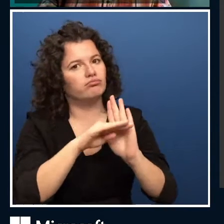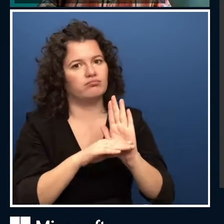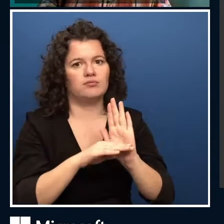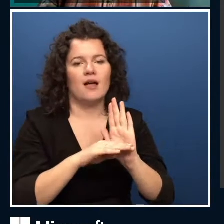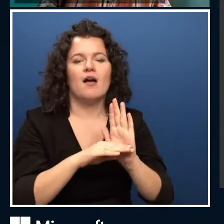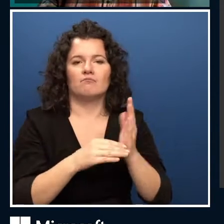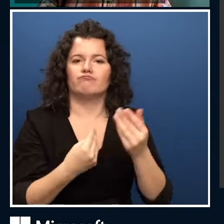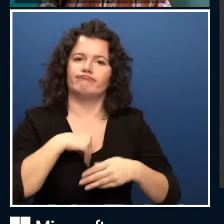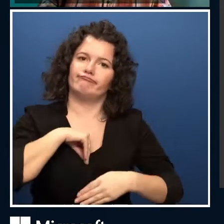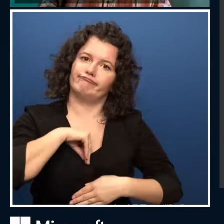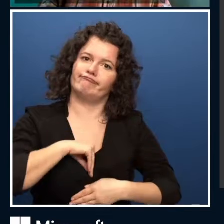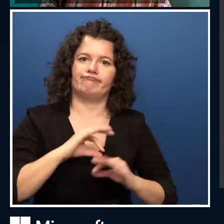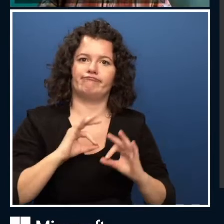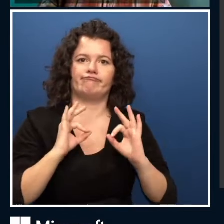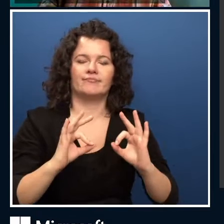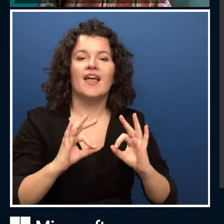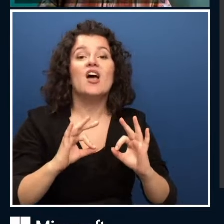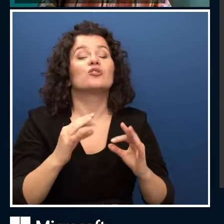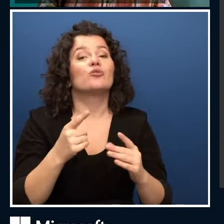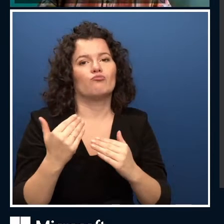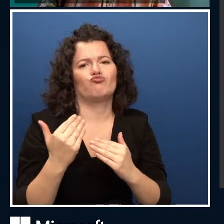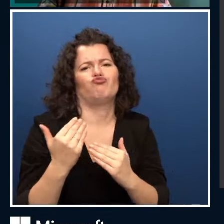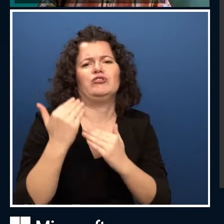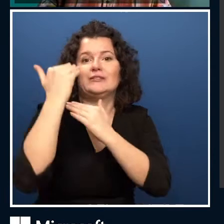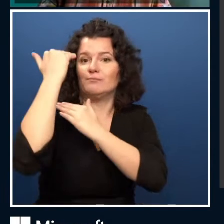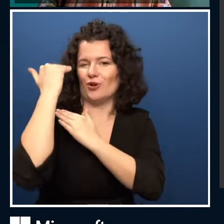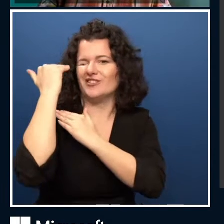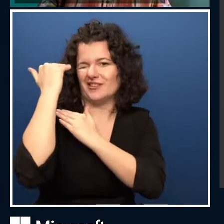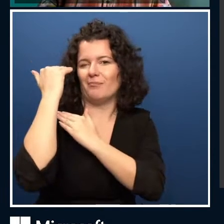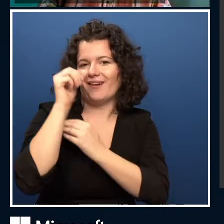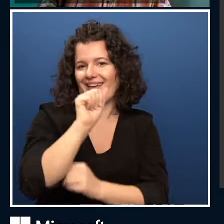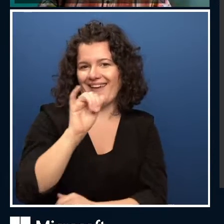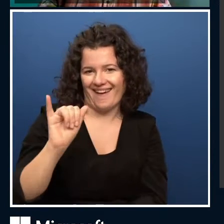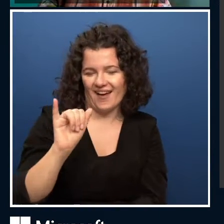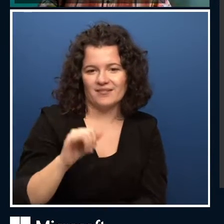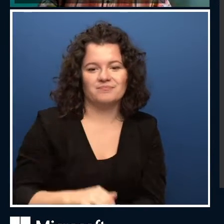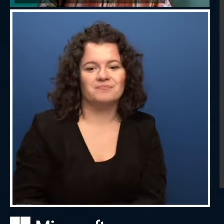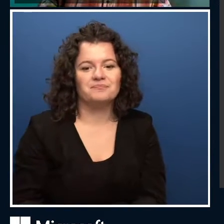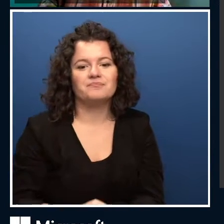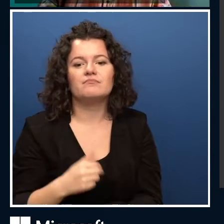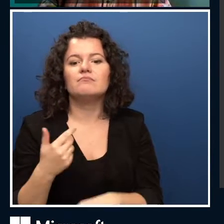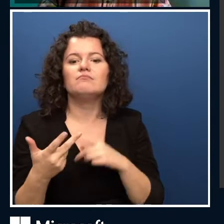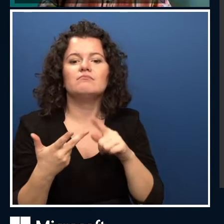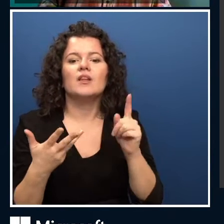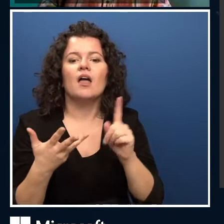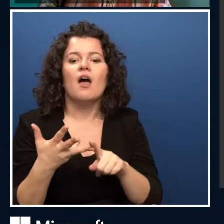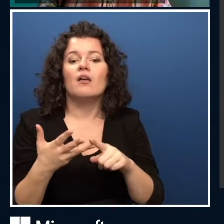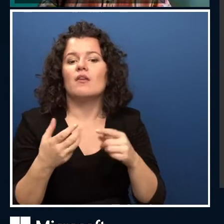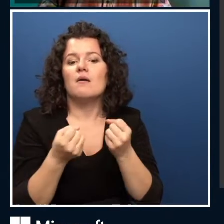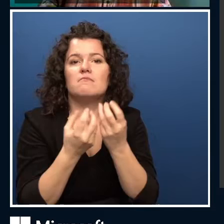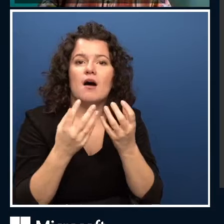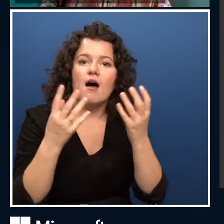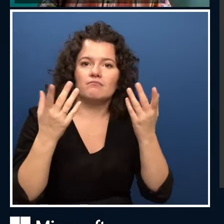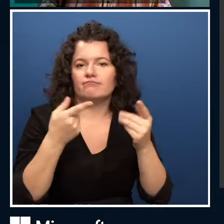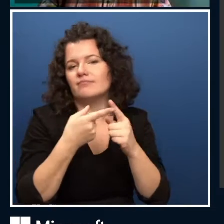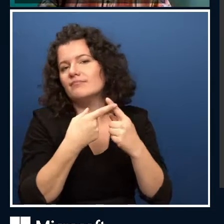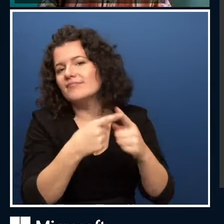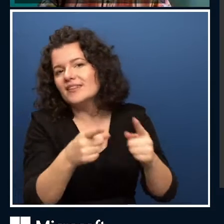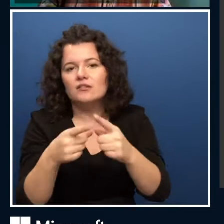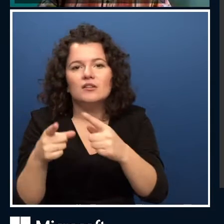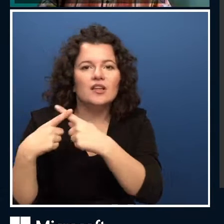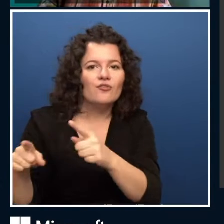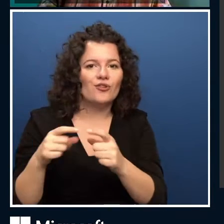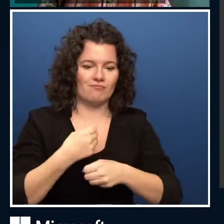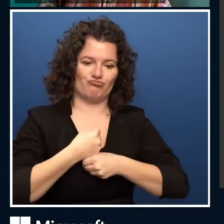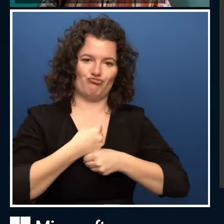hands on and have some learn module walkthroughs. We're going to have lots of our student ambassadors sharing projects that they're working on. So think if you're